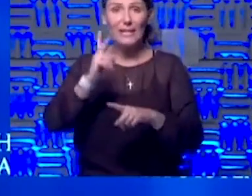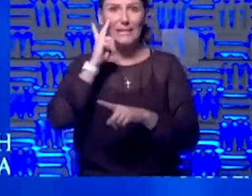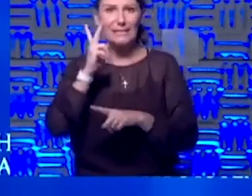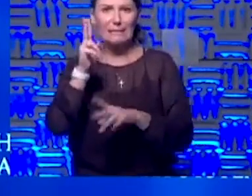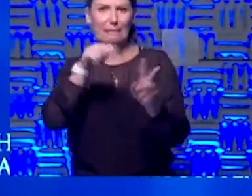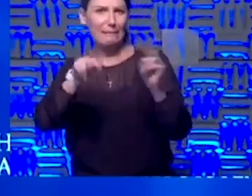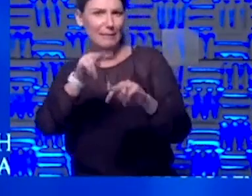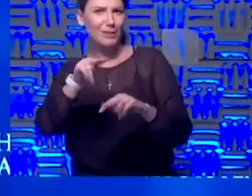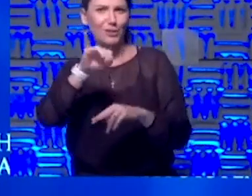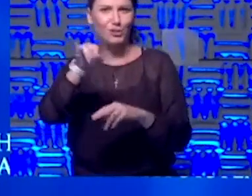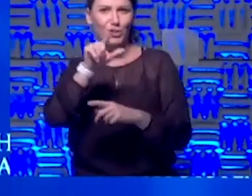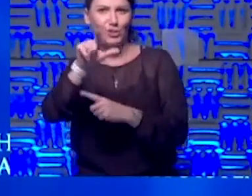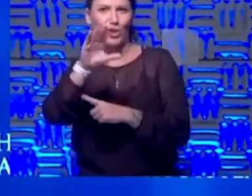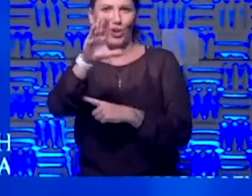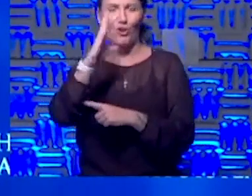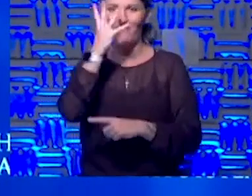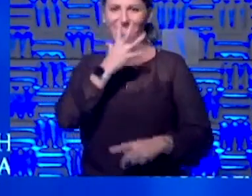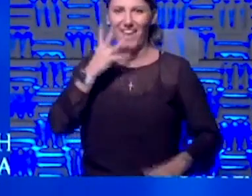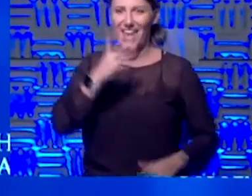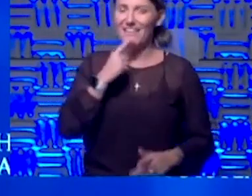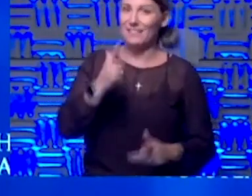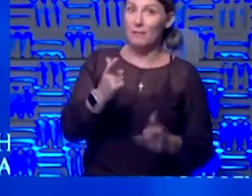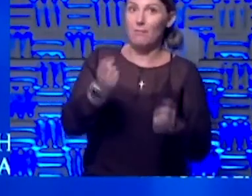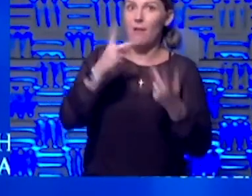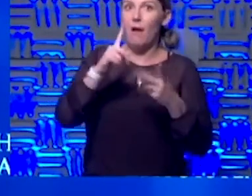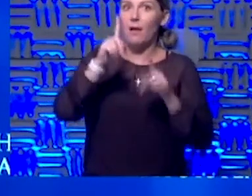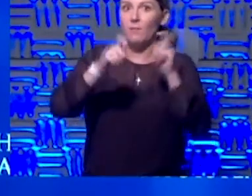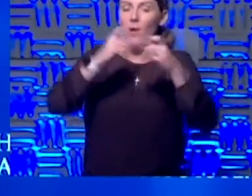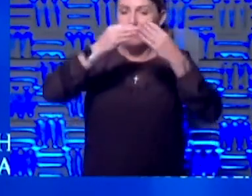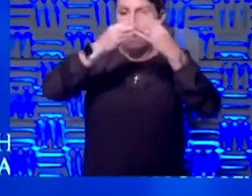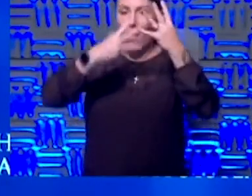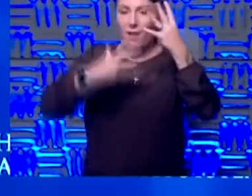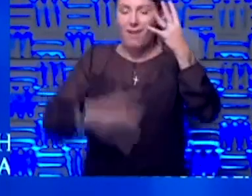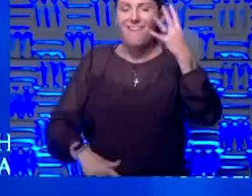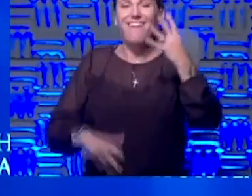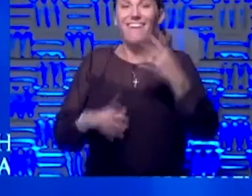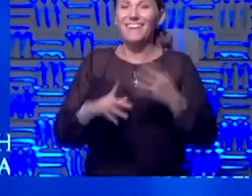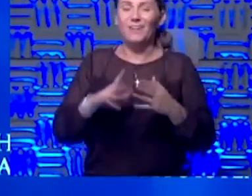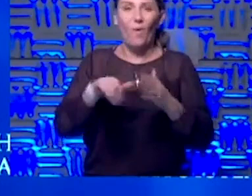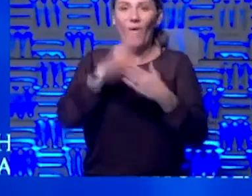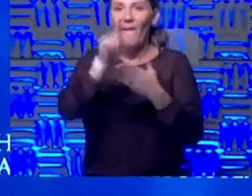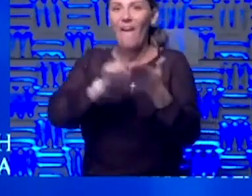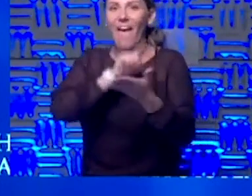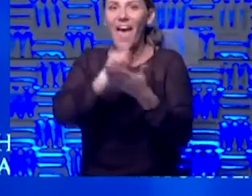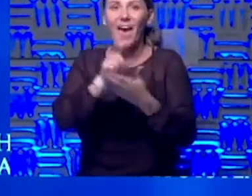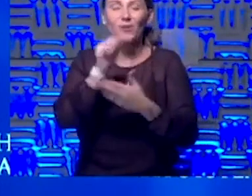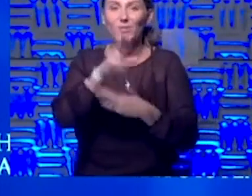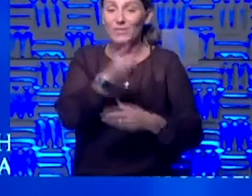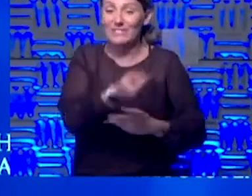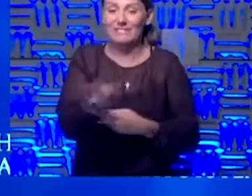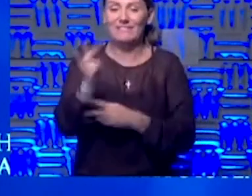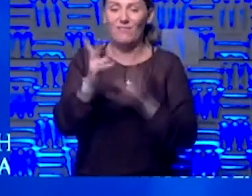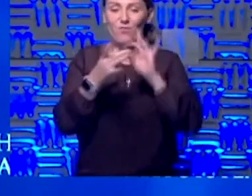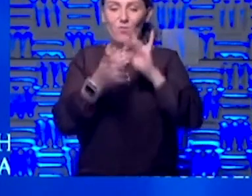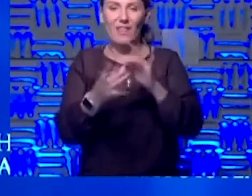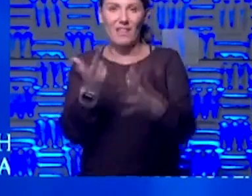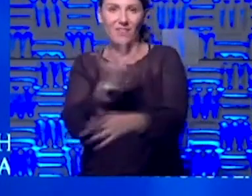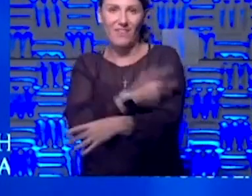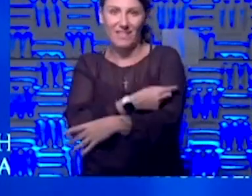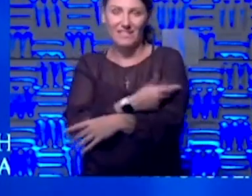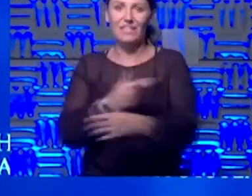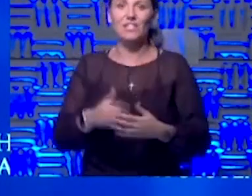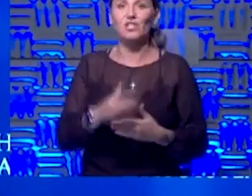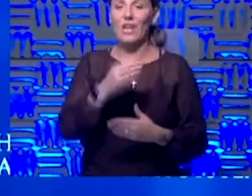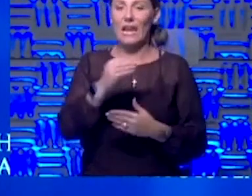Jill's face that we didn't get anywhere near all the questions. And I suspect we could spend an entire hour at least or several just on the question of vaccination alone.